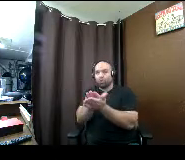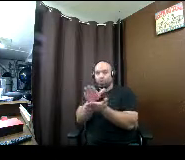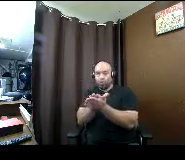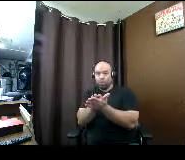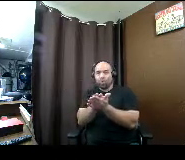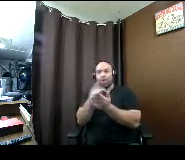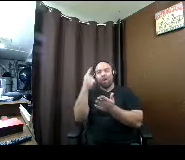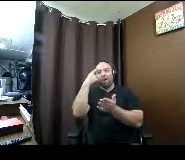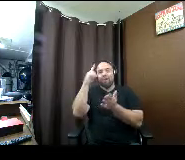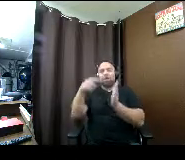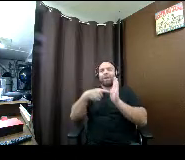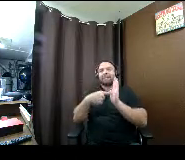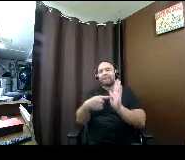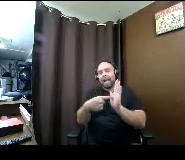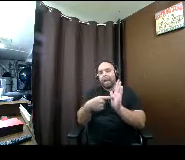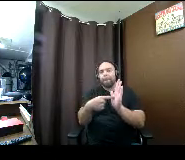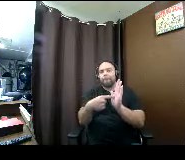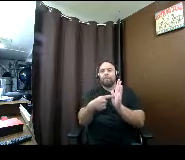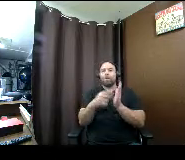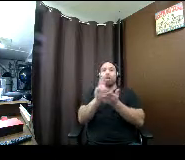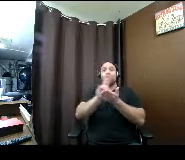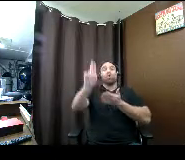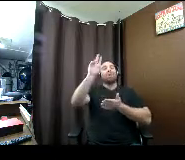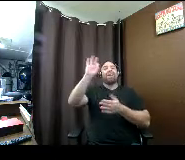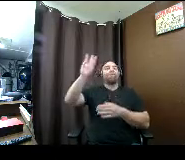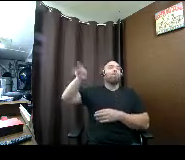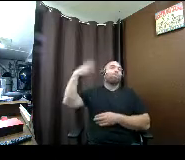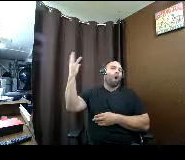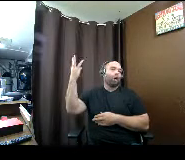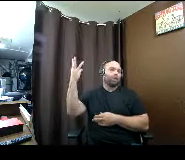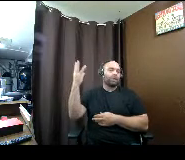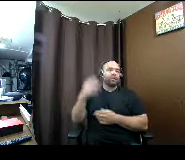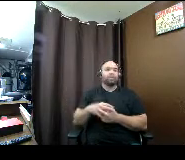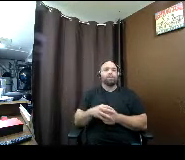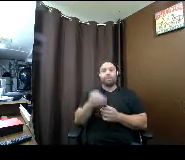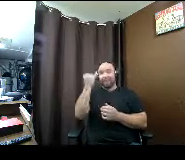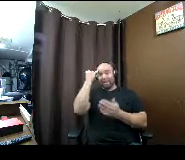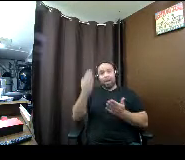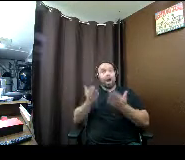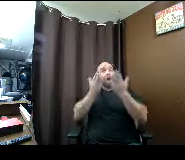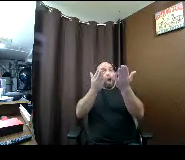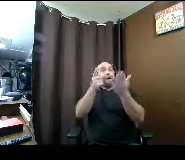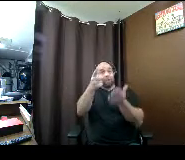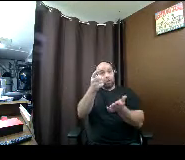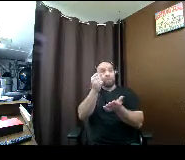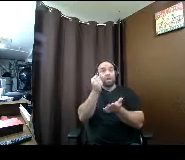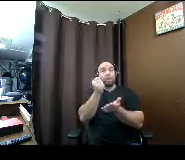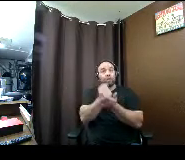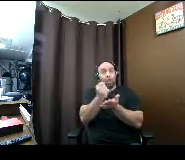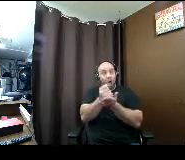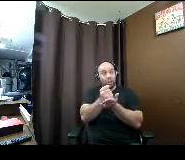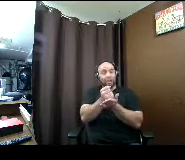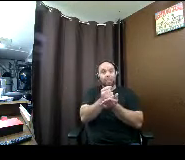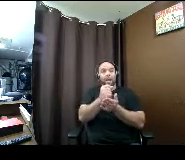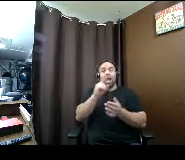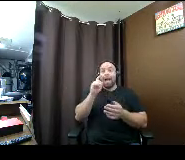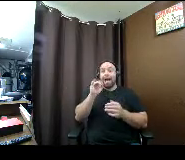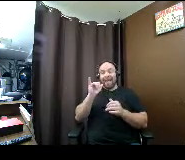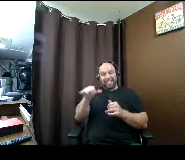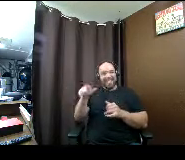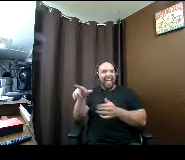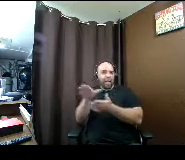example uh university of washington if they offer you a scholarship it's to go to that institution but not another one